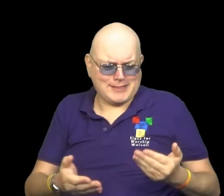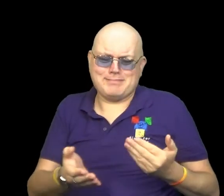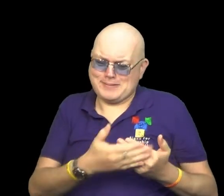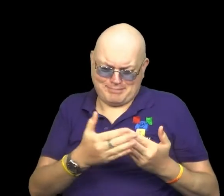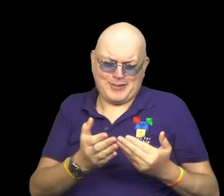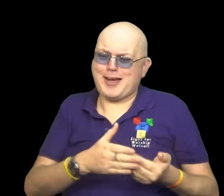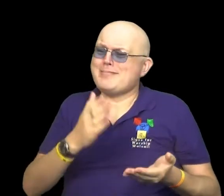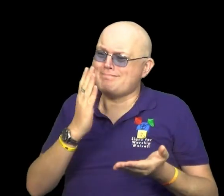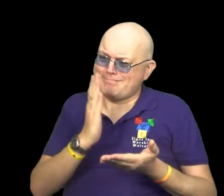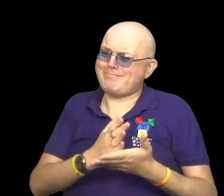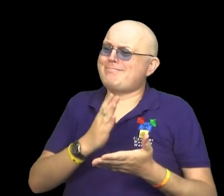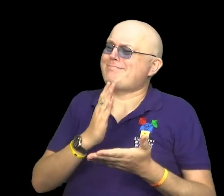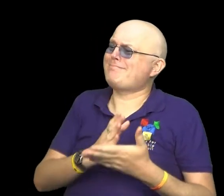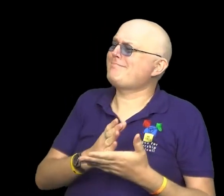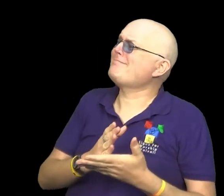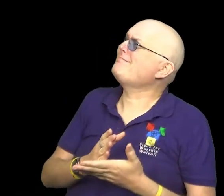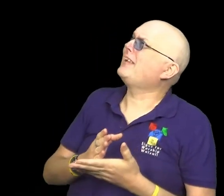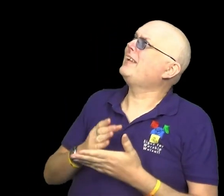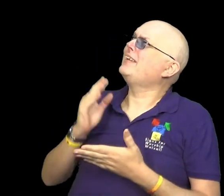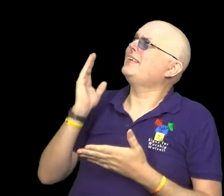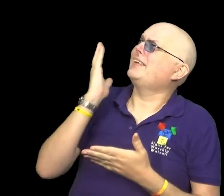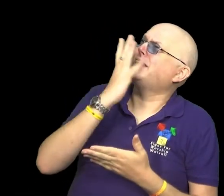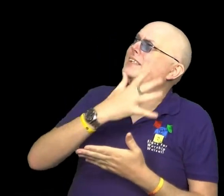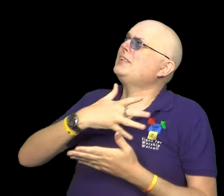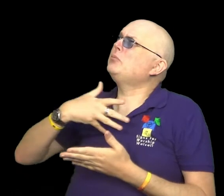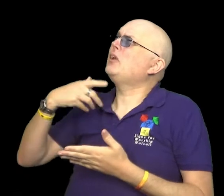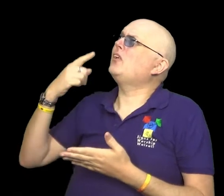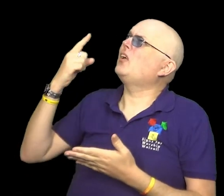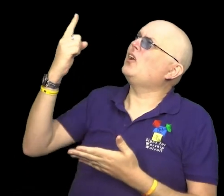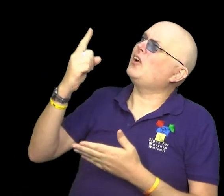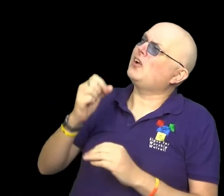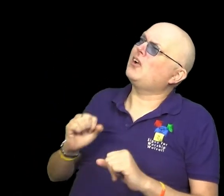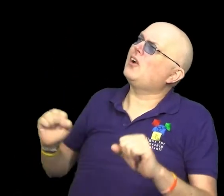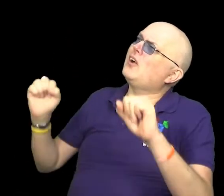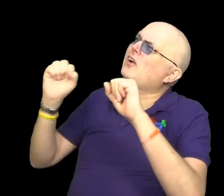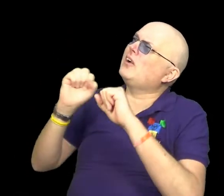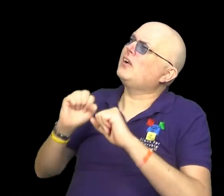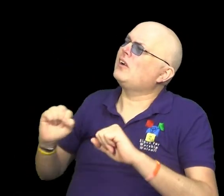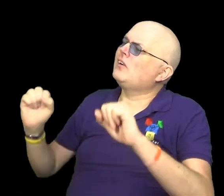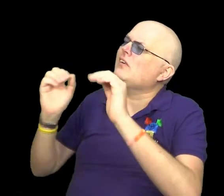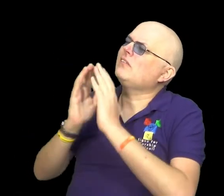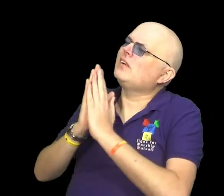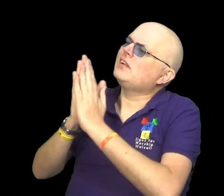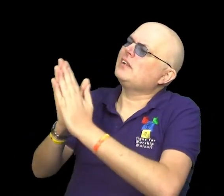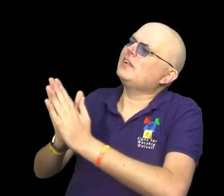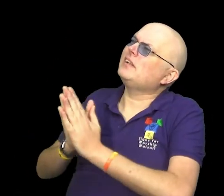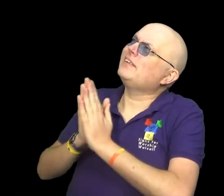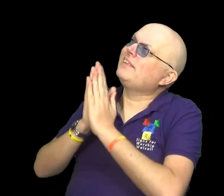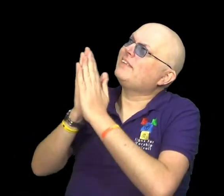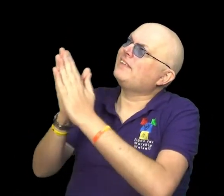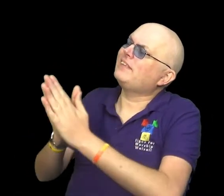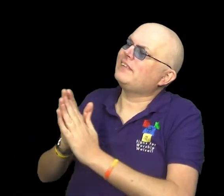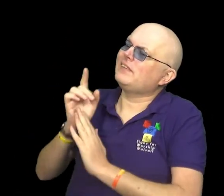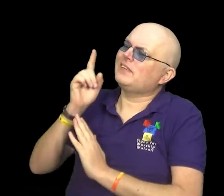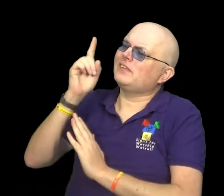There must be more than this, Spirit of God, we